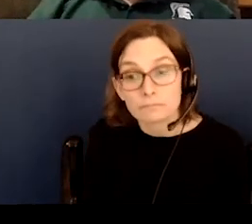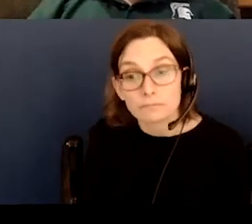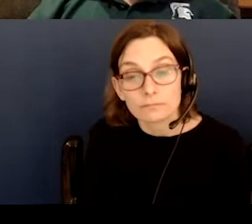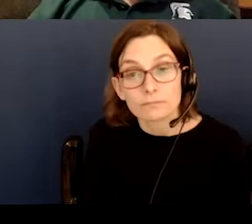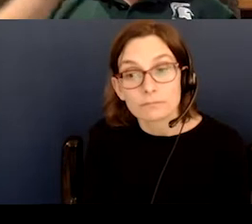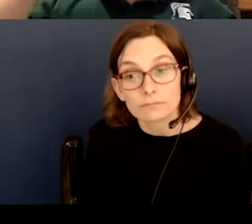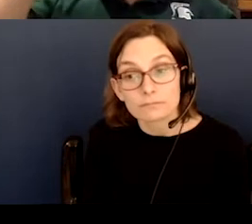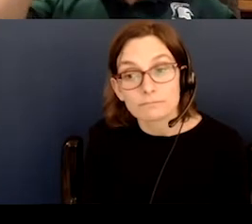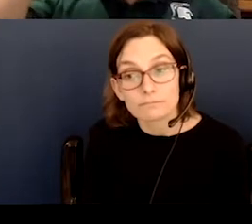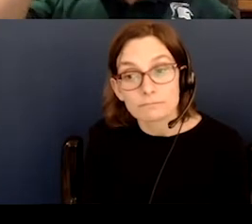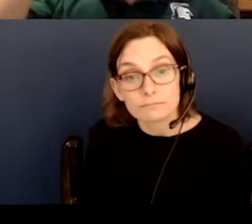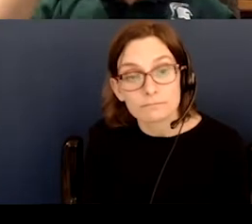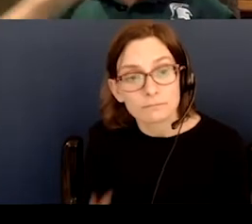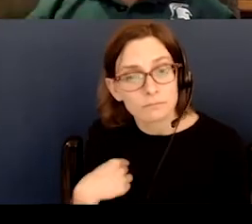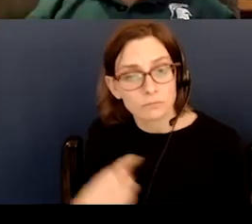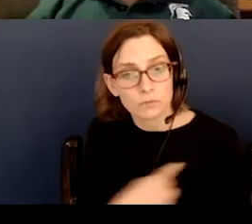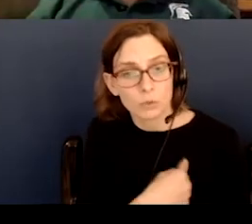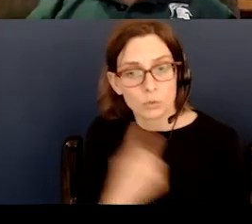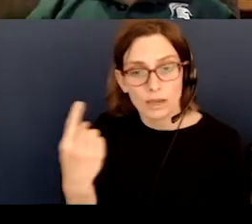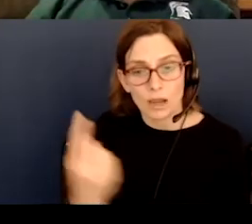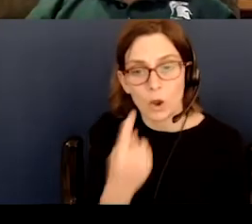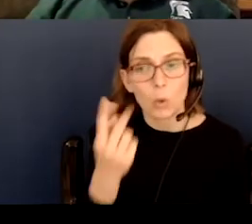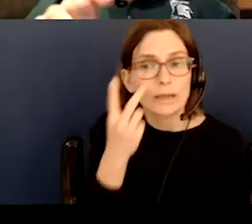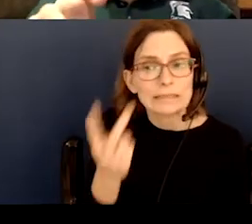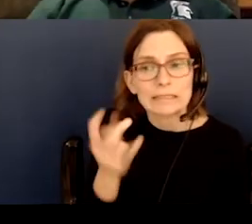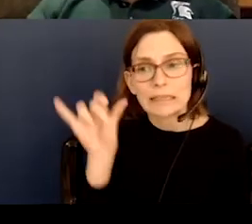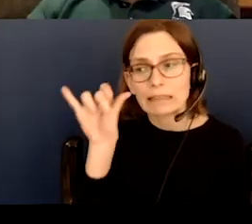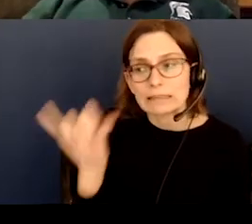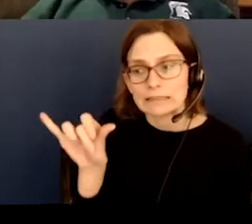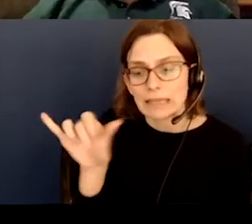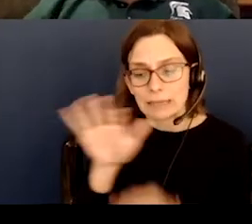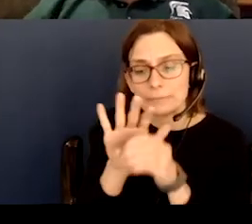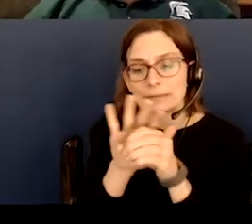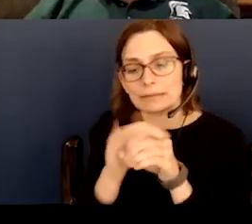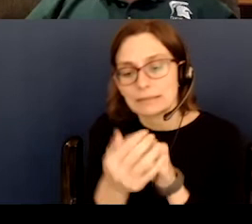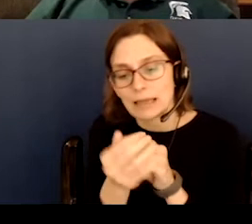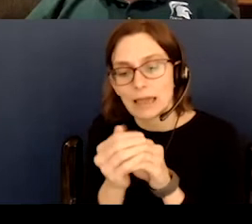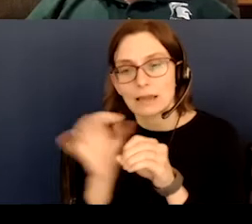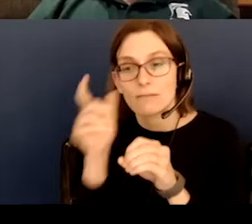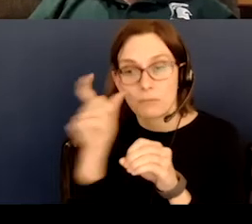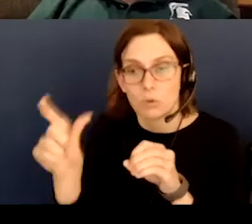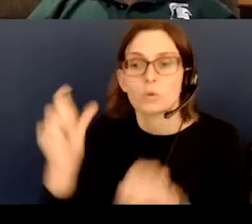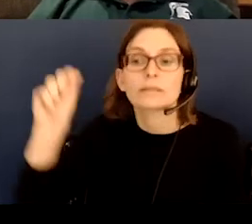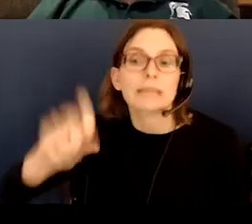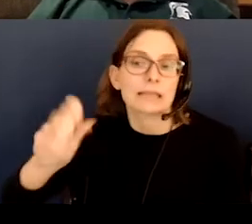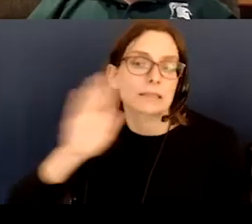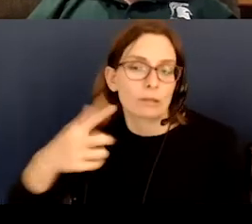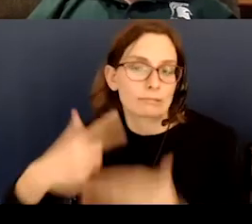So do we always see the same side of the moon? Yes, we do. And I will talk about that in a moment.